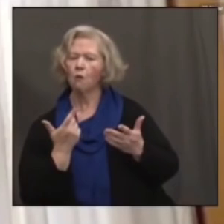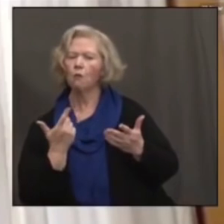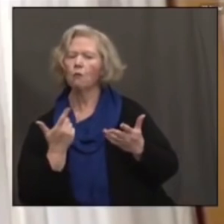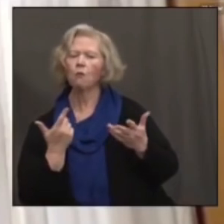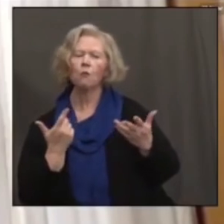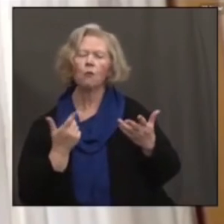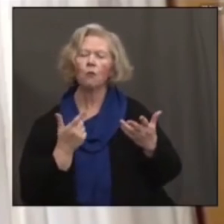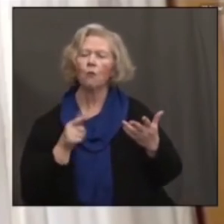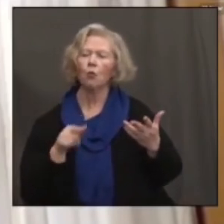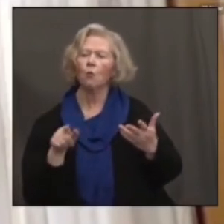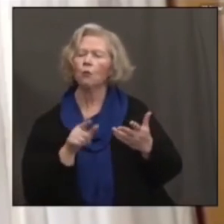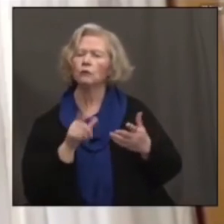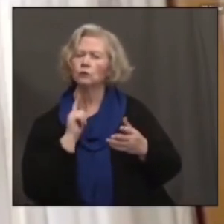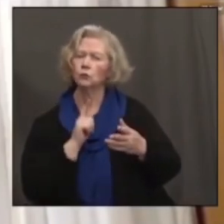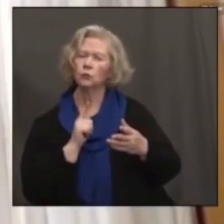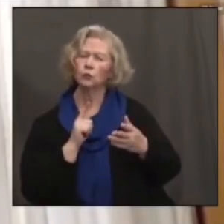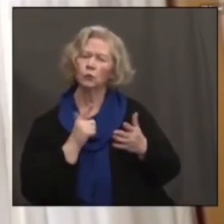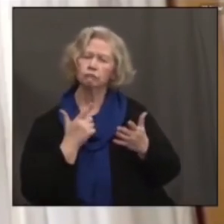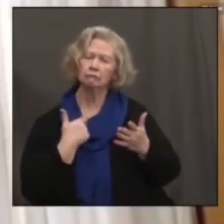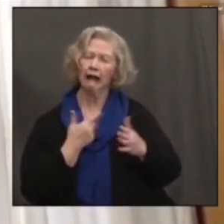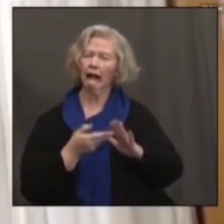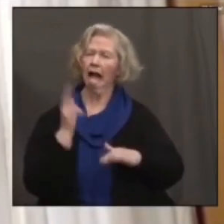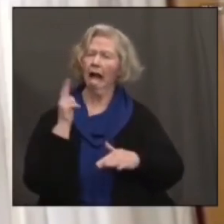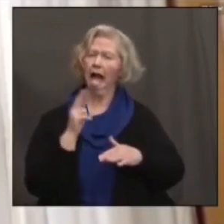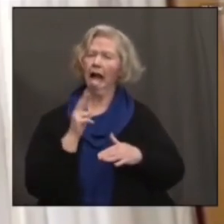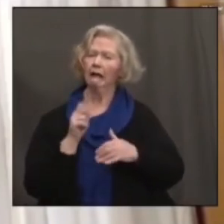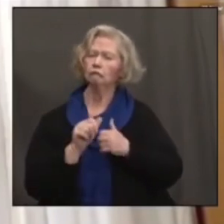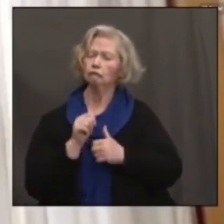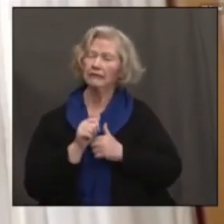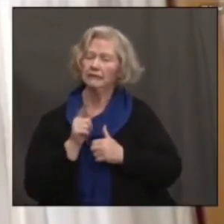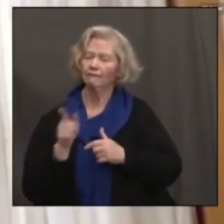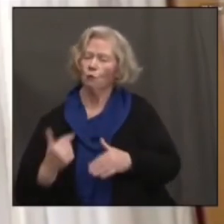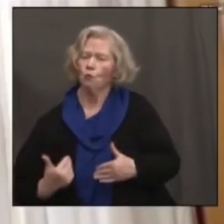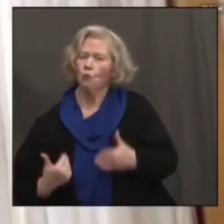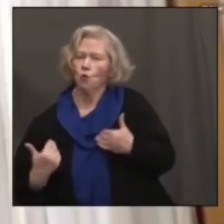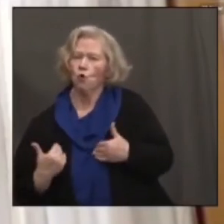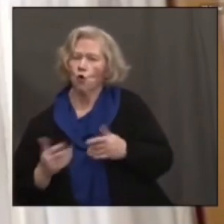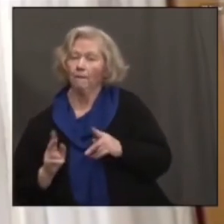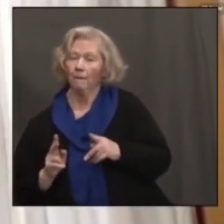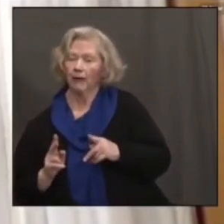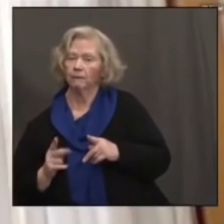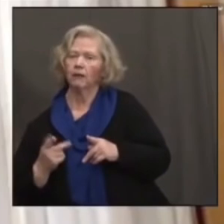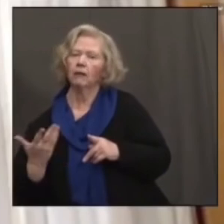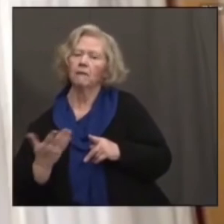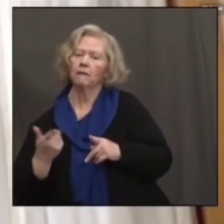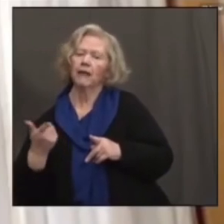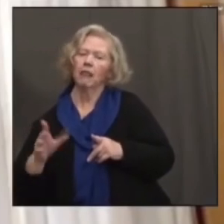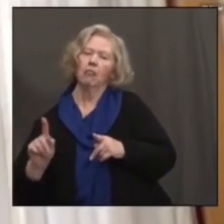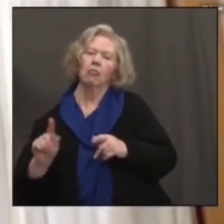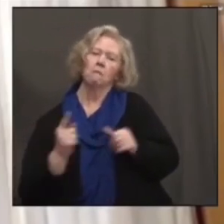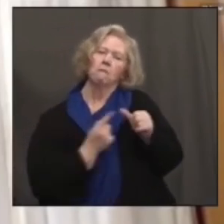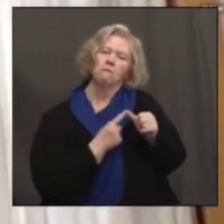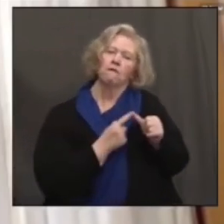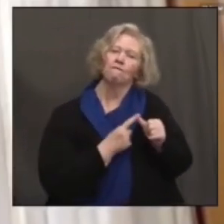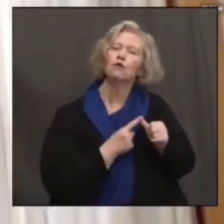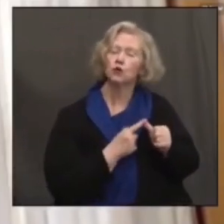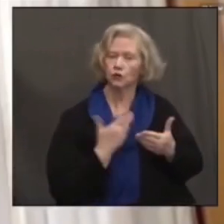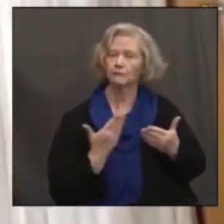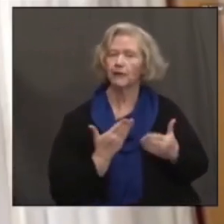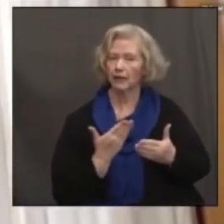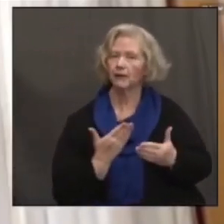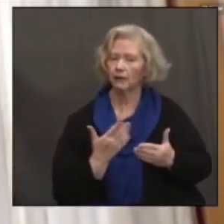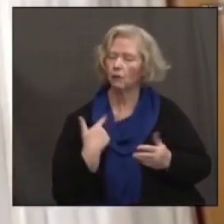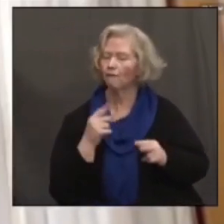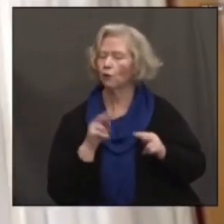are at particularly high risk among younger people that they may want to bring in earlier in that next phase. And then we're also working